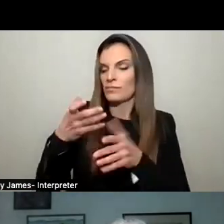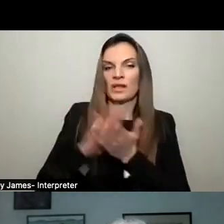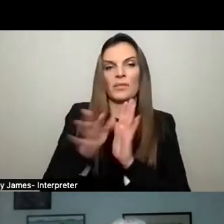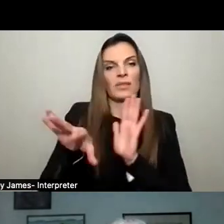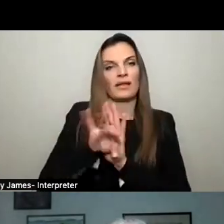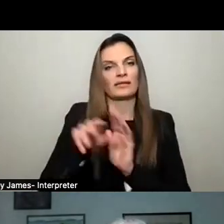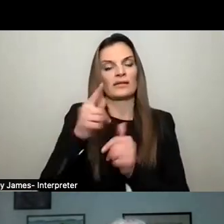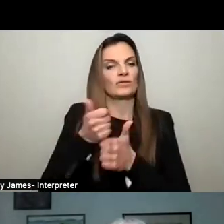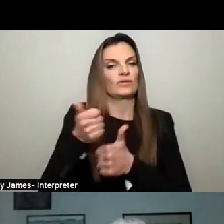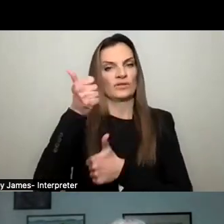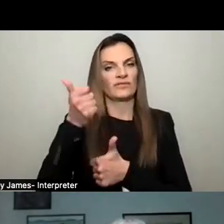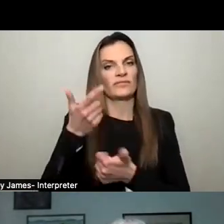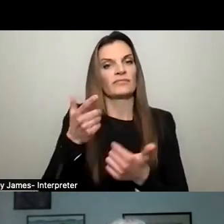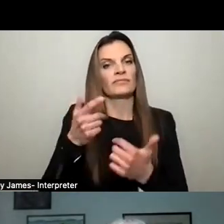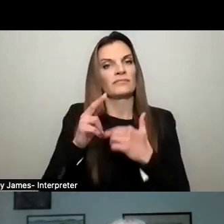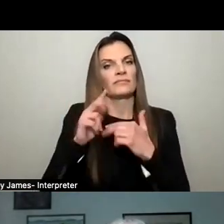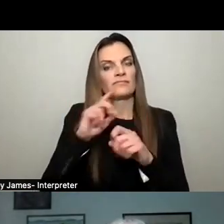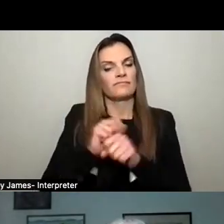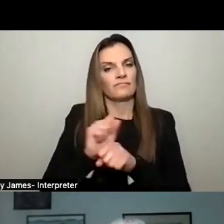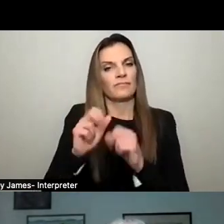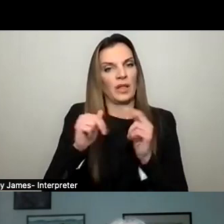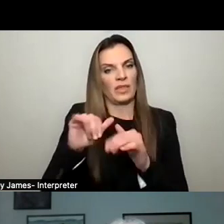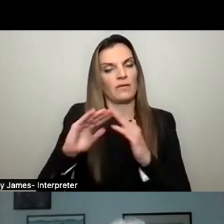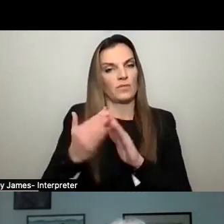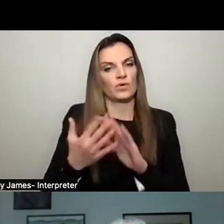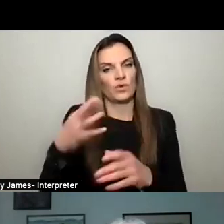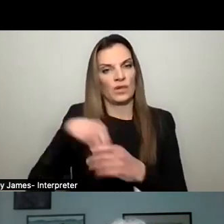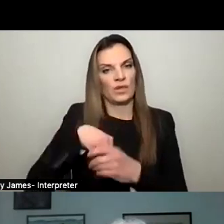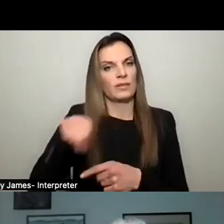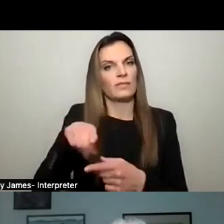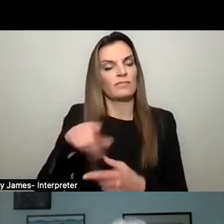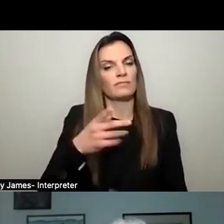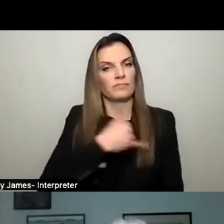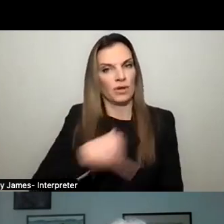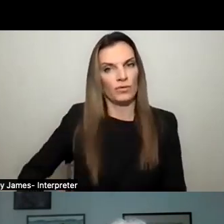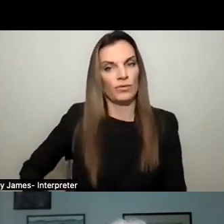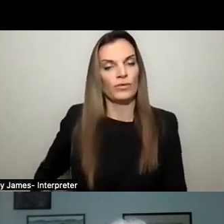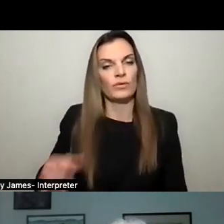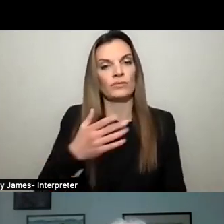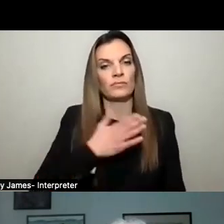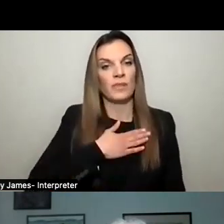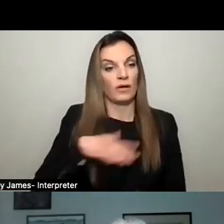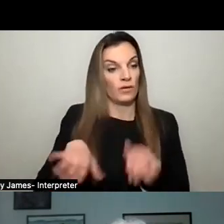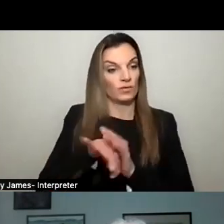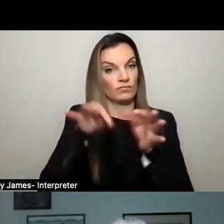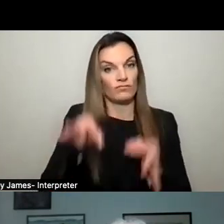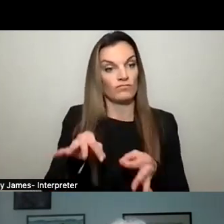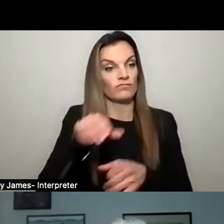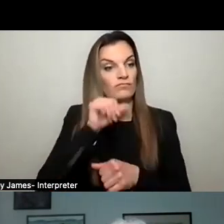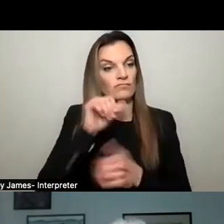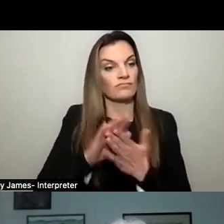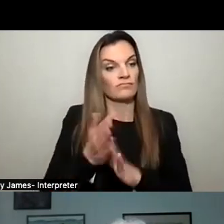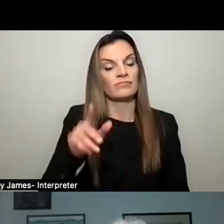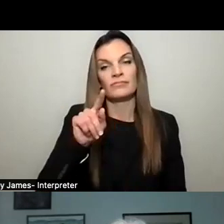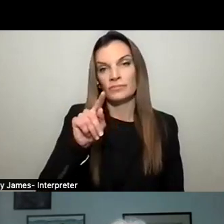takes consensus to build the community that I've built inside of this run for mayor. My choice to not, uh, run for trustee is